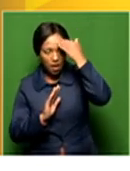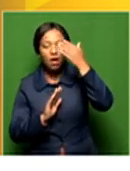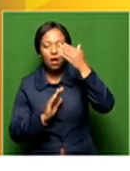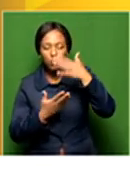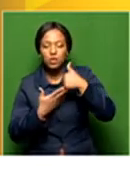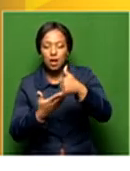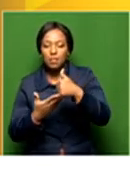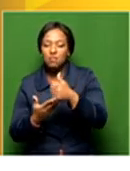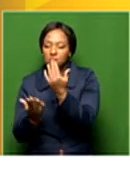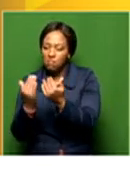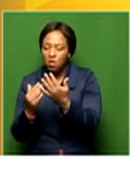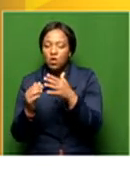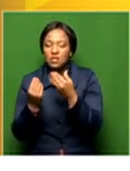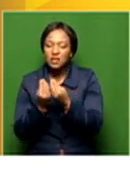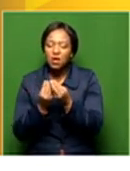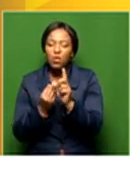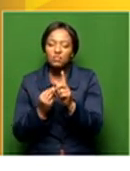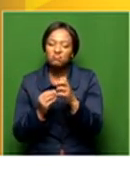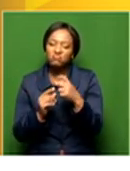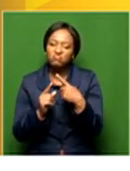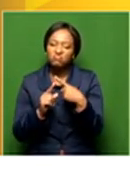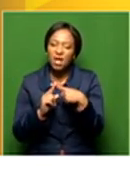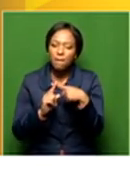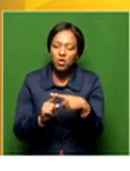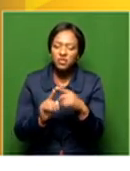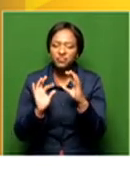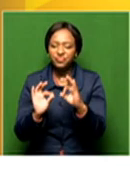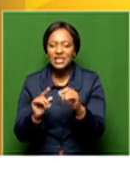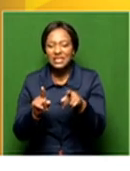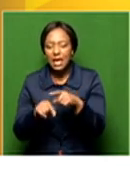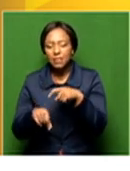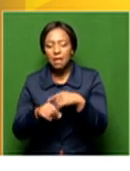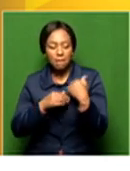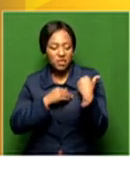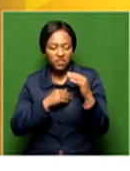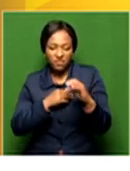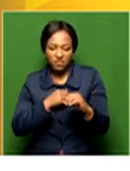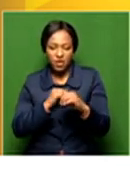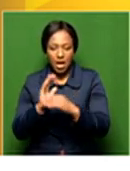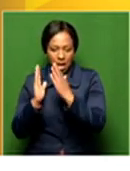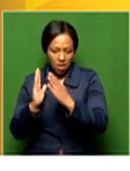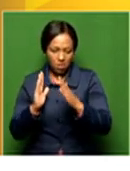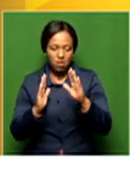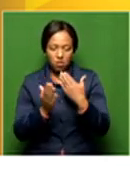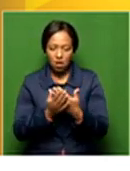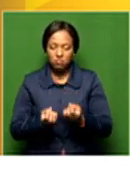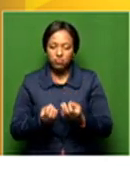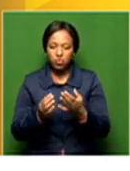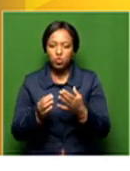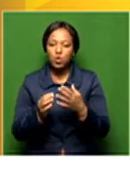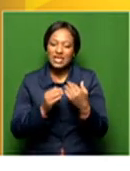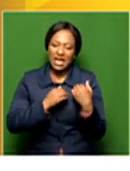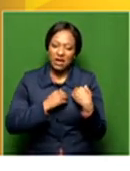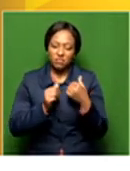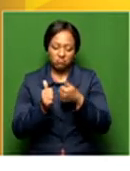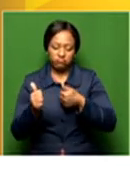to get them into something that is positive, where they're able to be safe, and our libraries will provide that safe confinement where